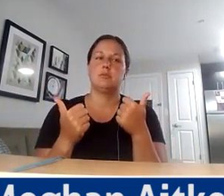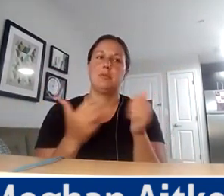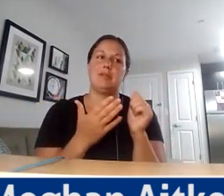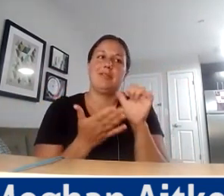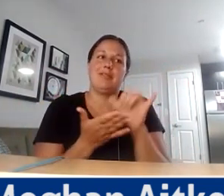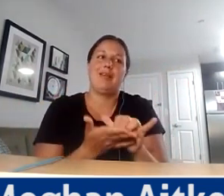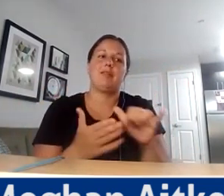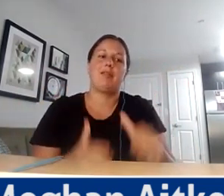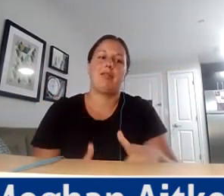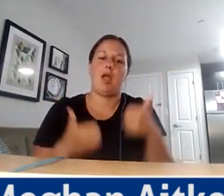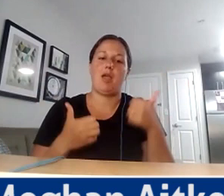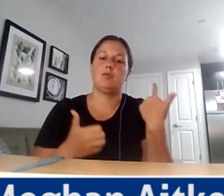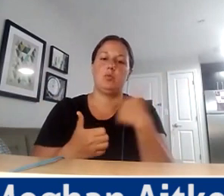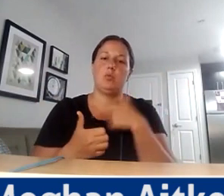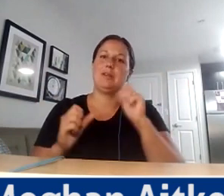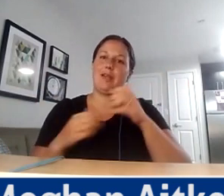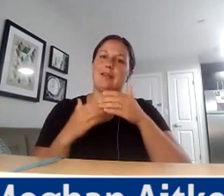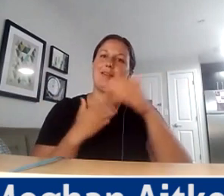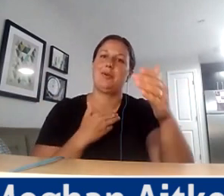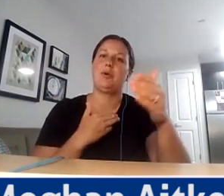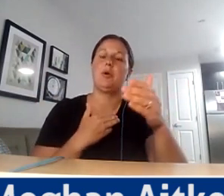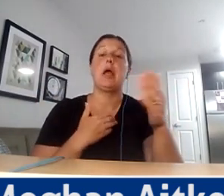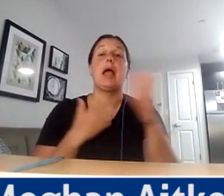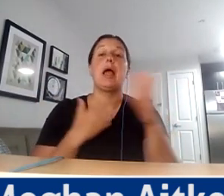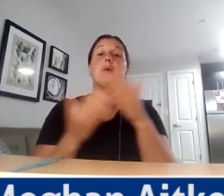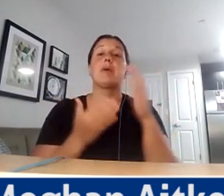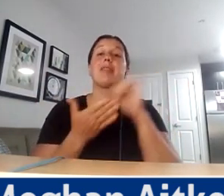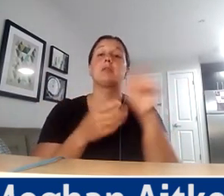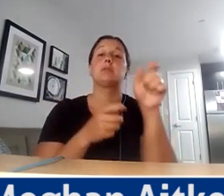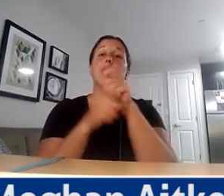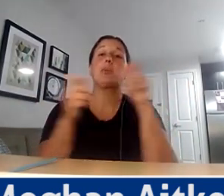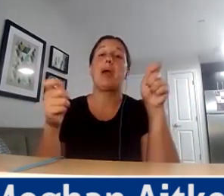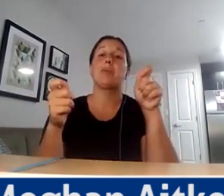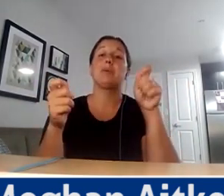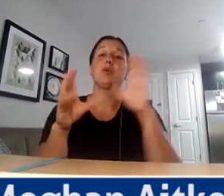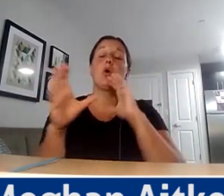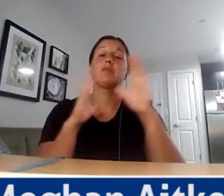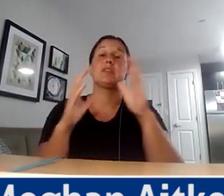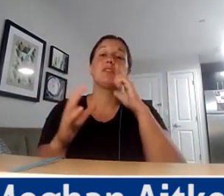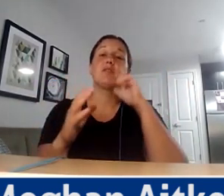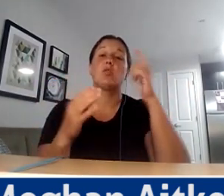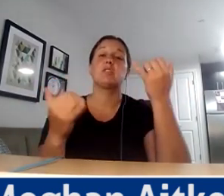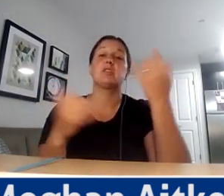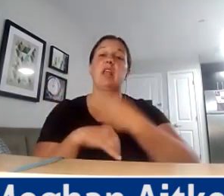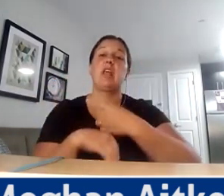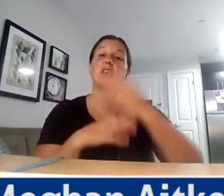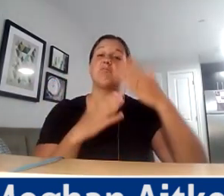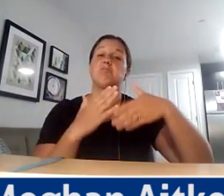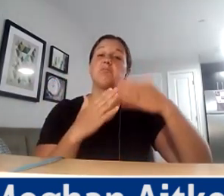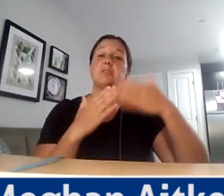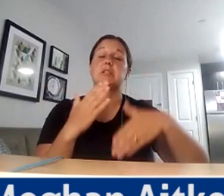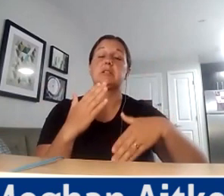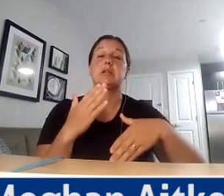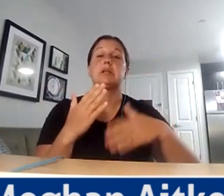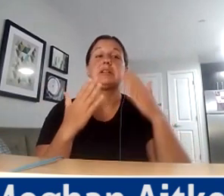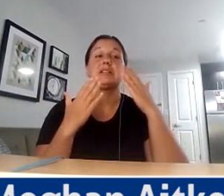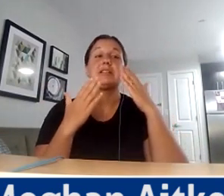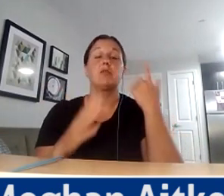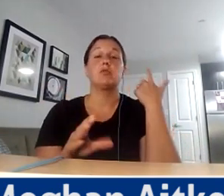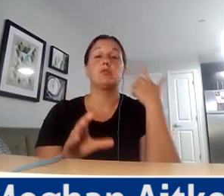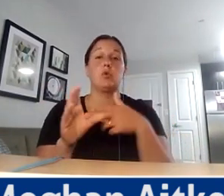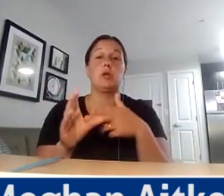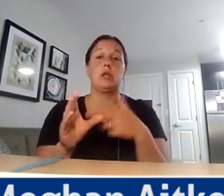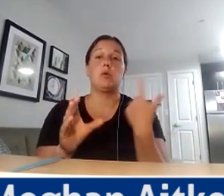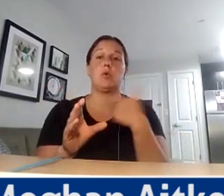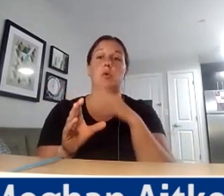up on today's conversation. Thank you all so much for taking the time today or wherever you may be or whenever you may be. We're going to continue this series